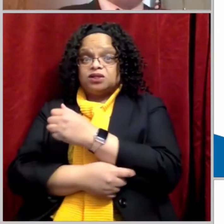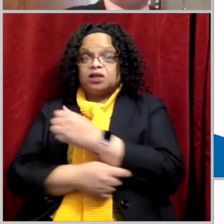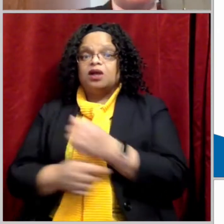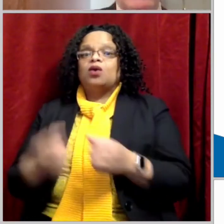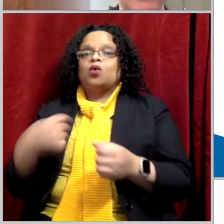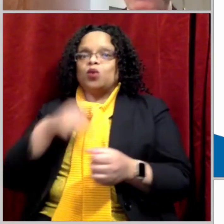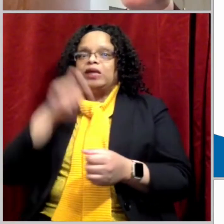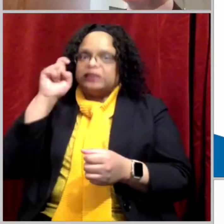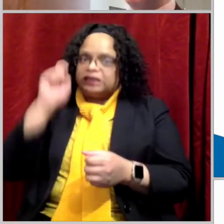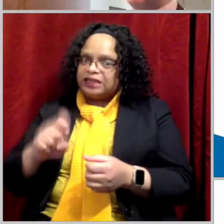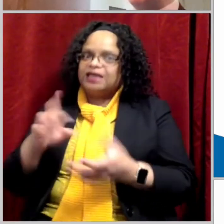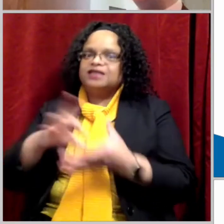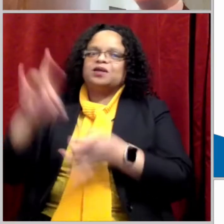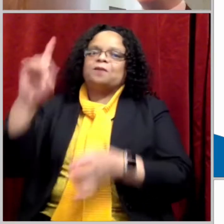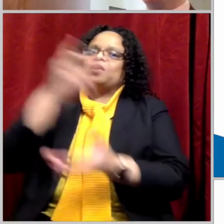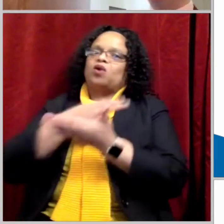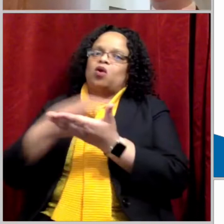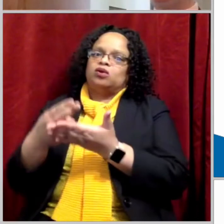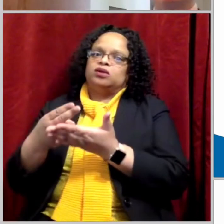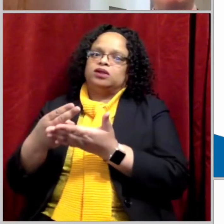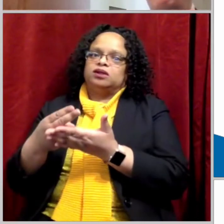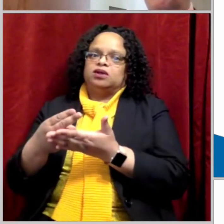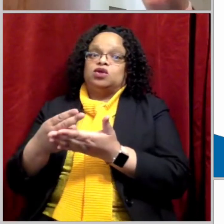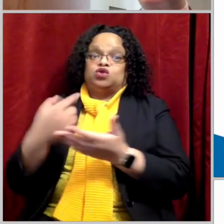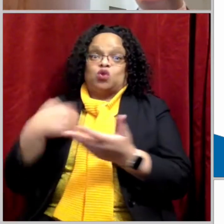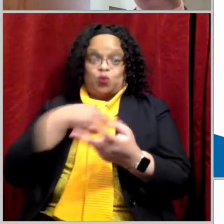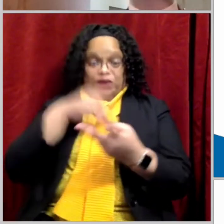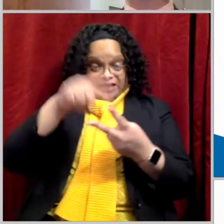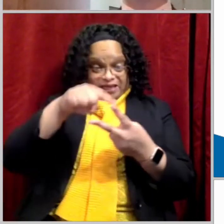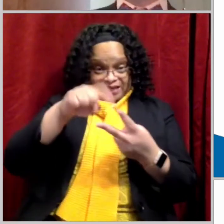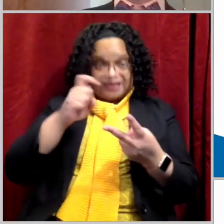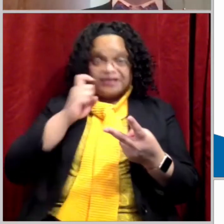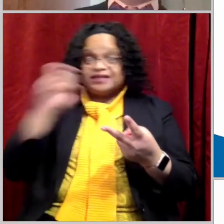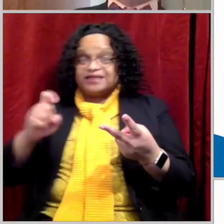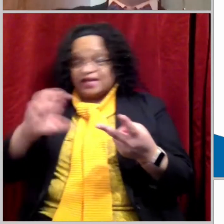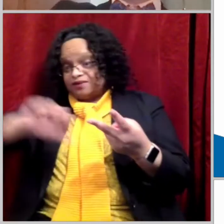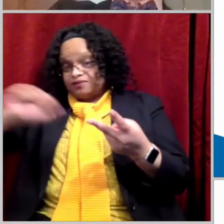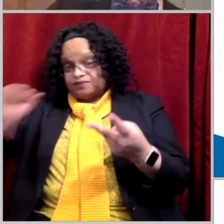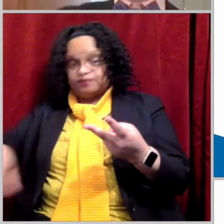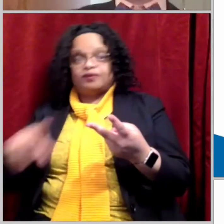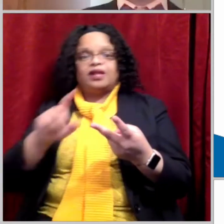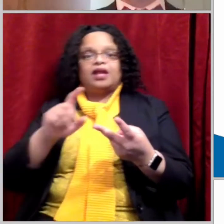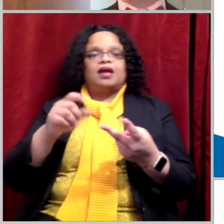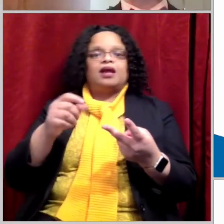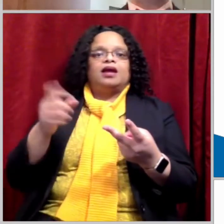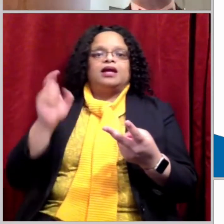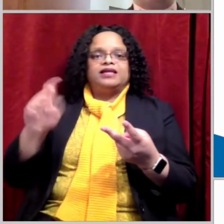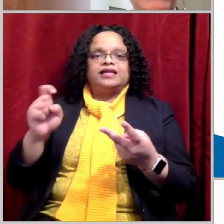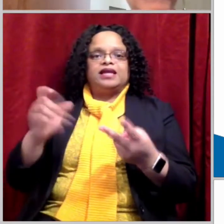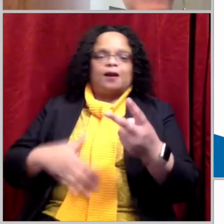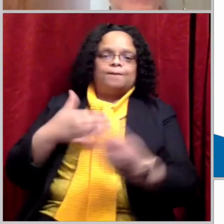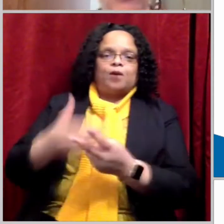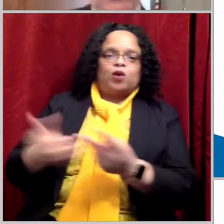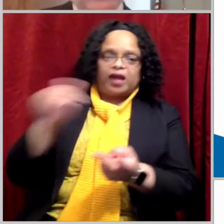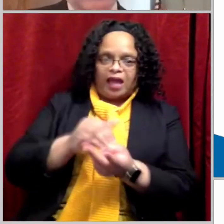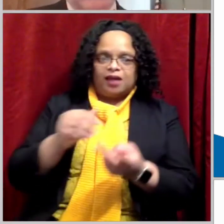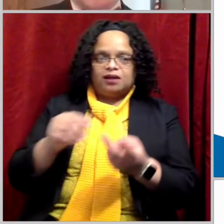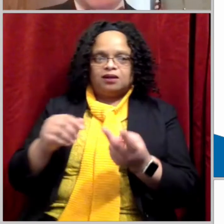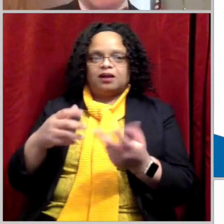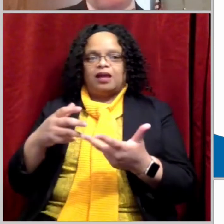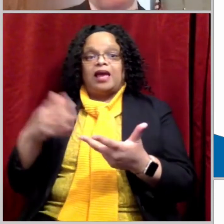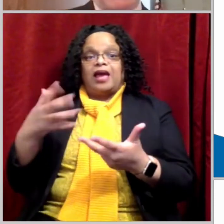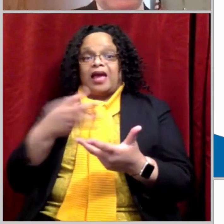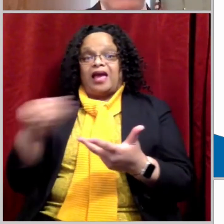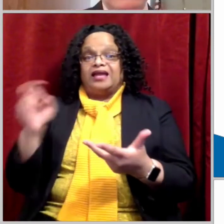We need our sins washed away. We need to be born again, as Jesus told Nicodemus, to seek the kingdom of God, to enter